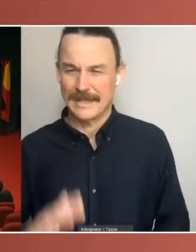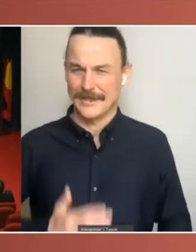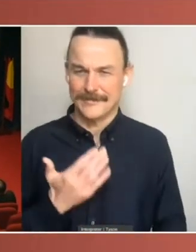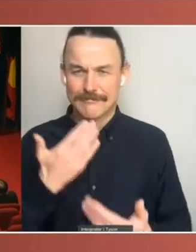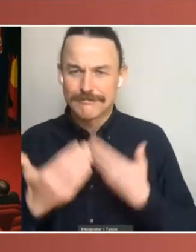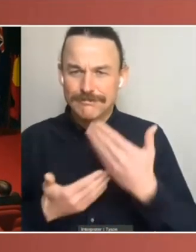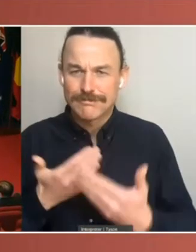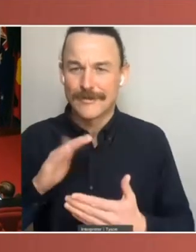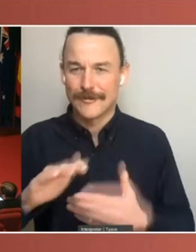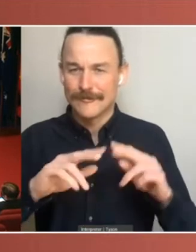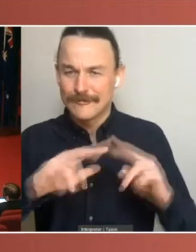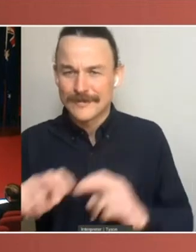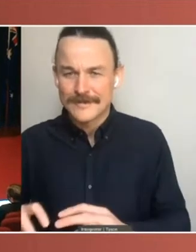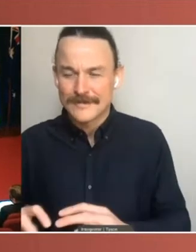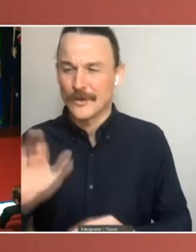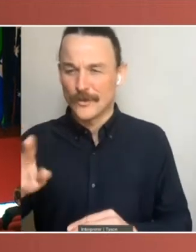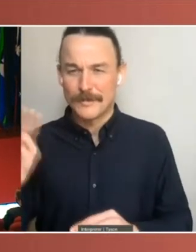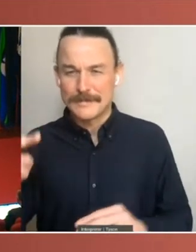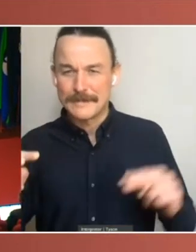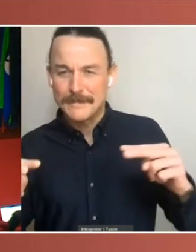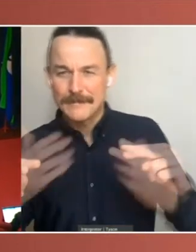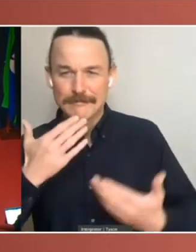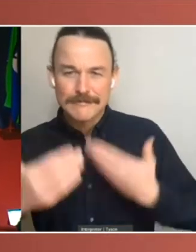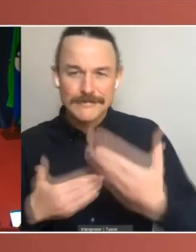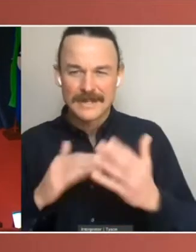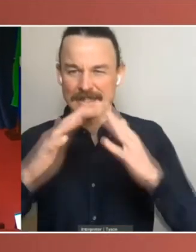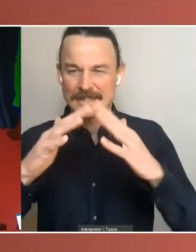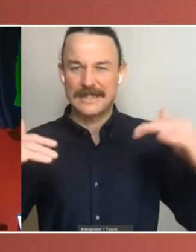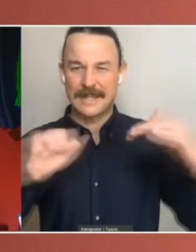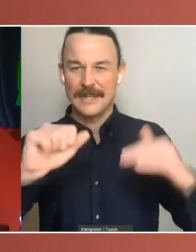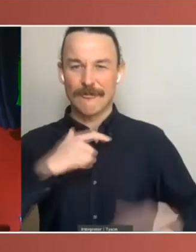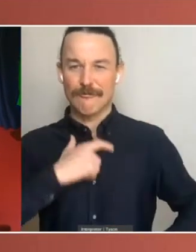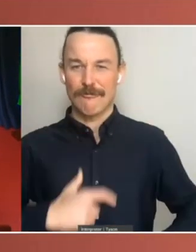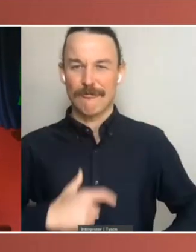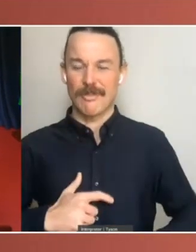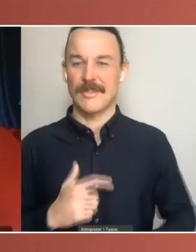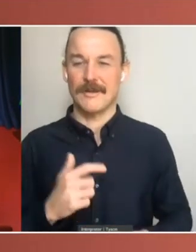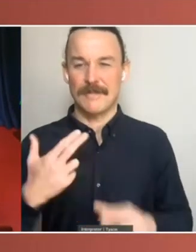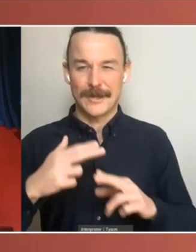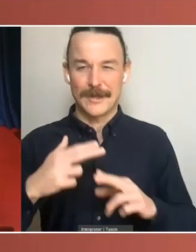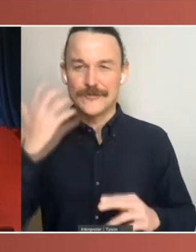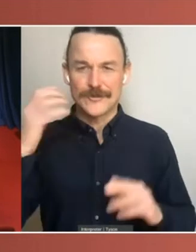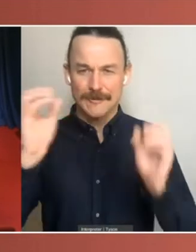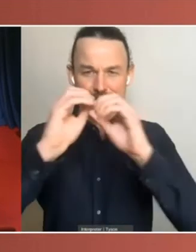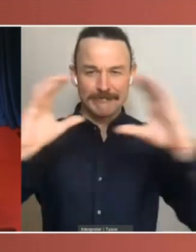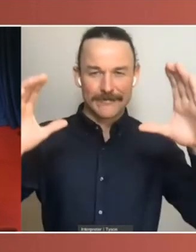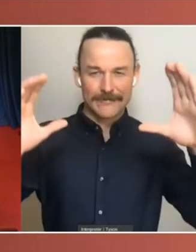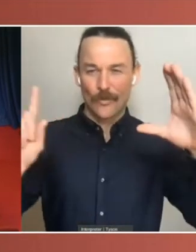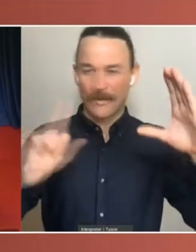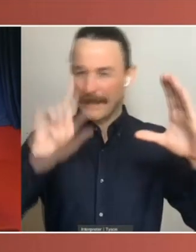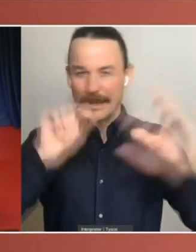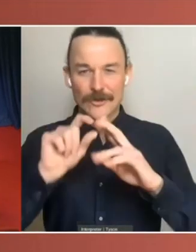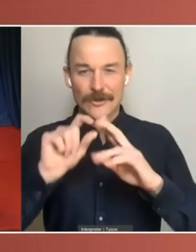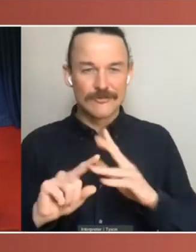your perspectives on the role of the Senate and its future capacity. We've had a couple of questions sent